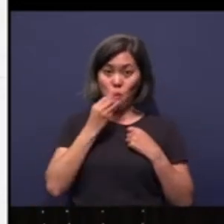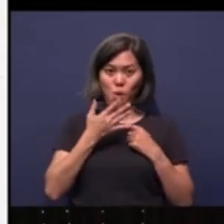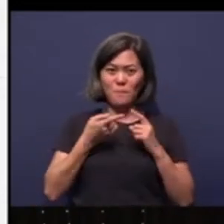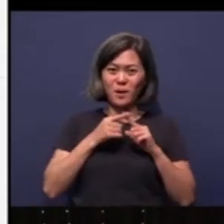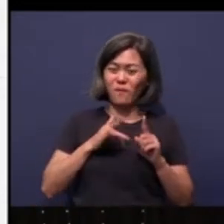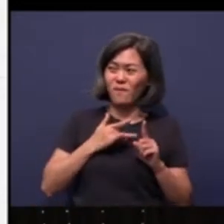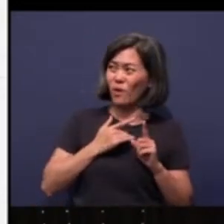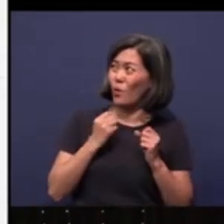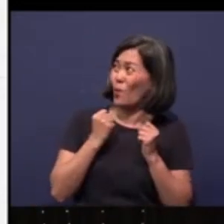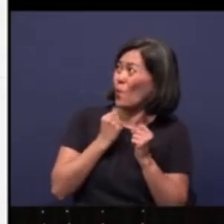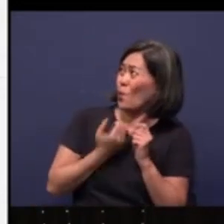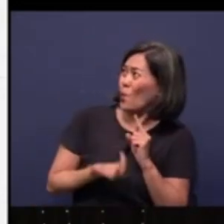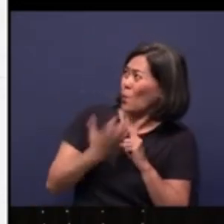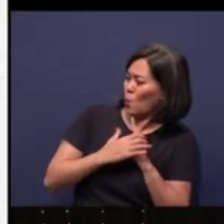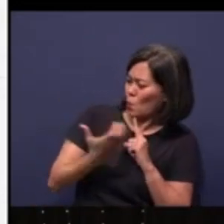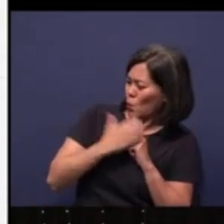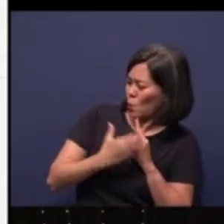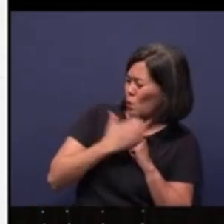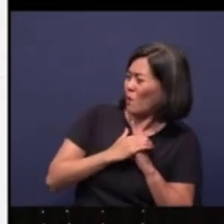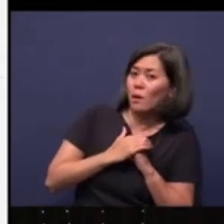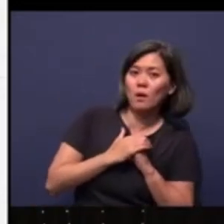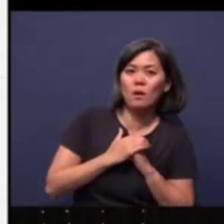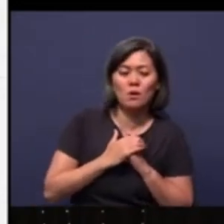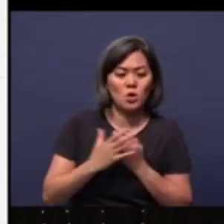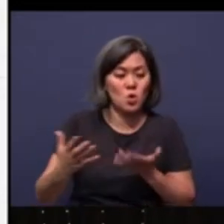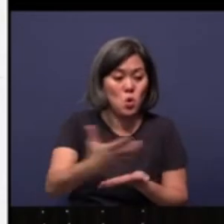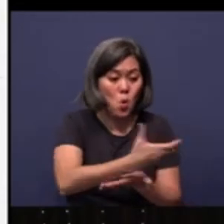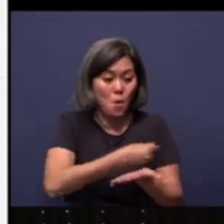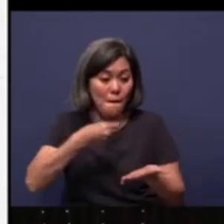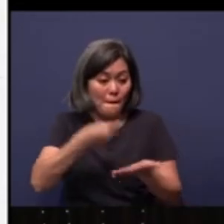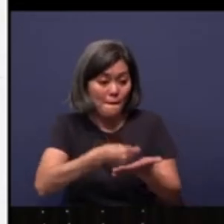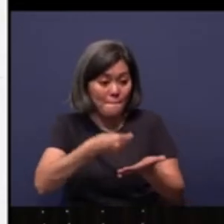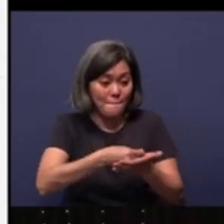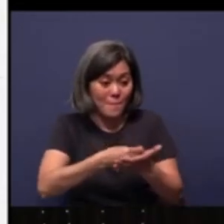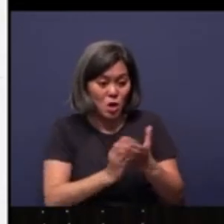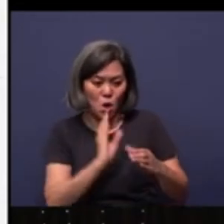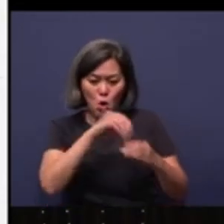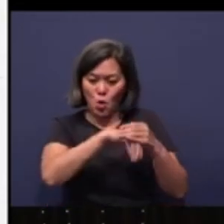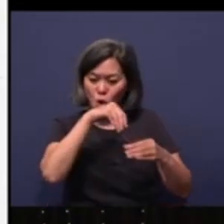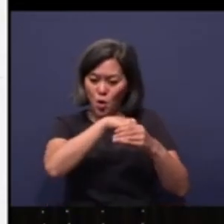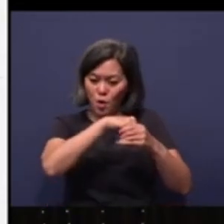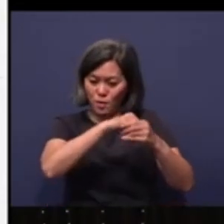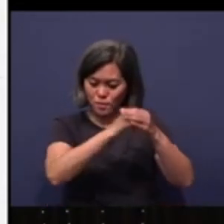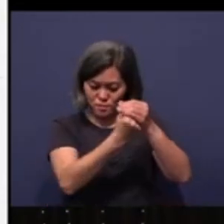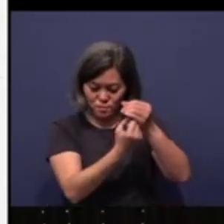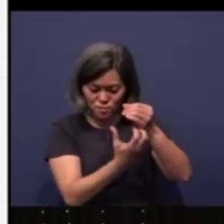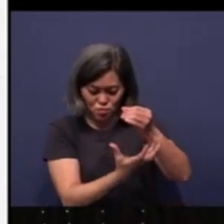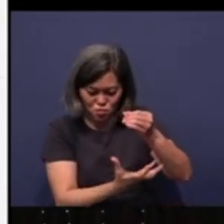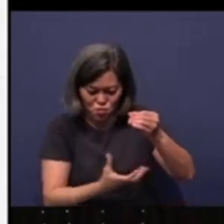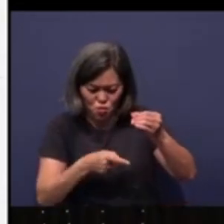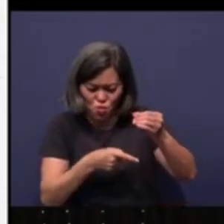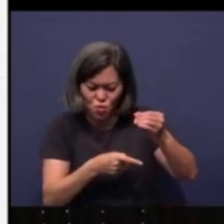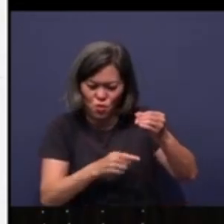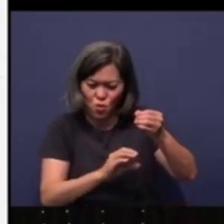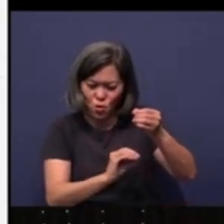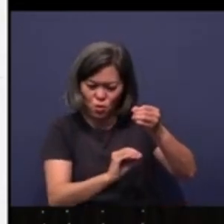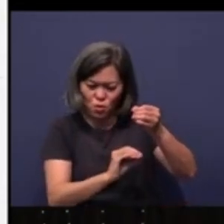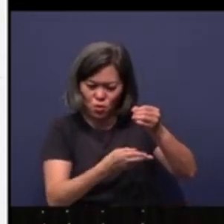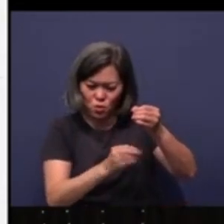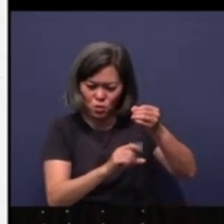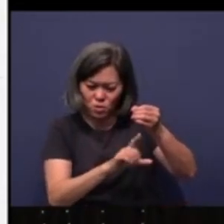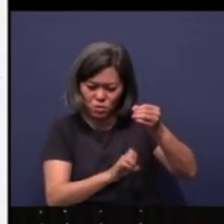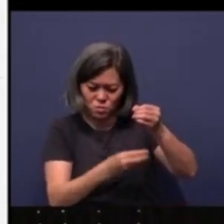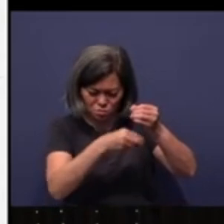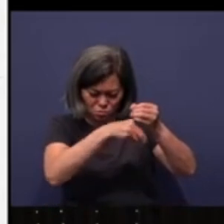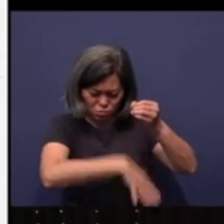cold. You earn wages and you put them in purses with holes. Pop! Drops. You put it in the purse, pop! It